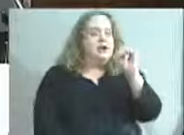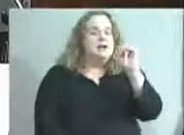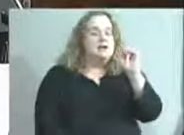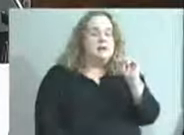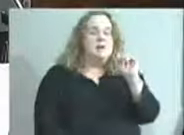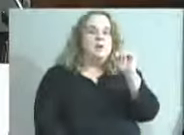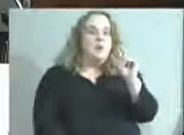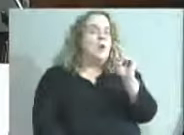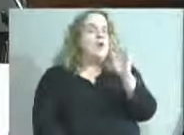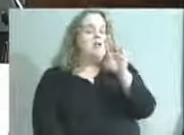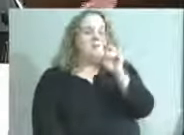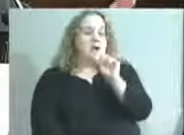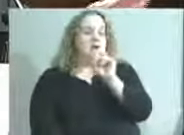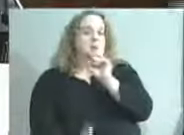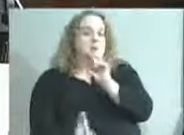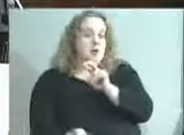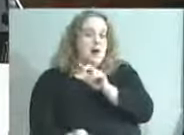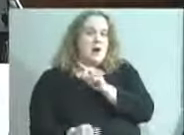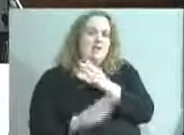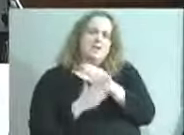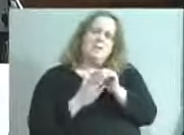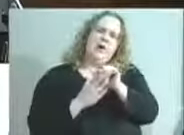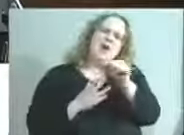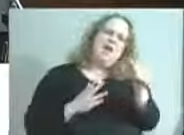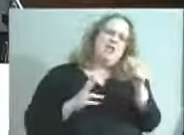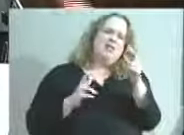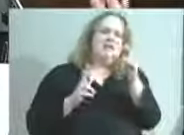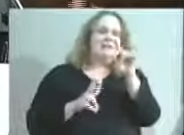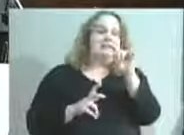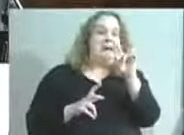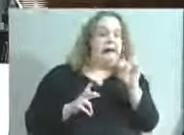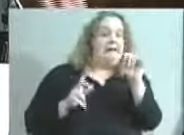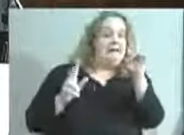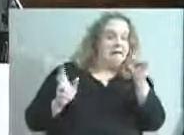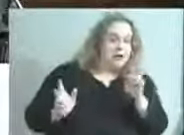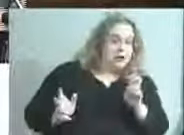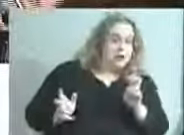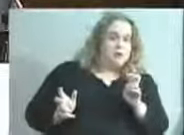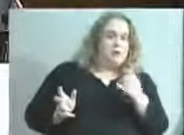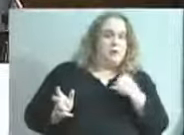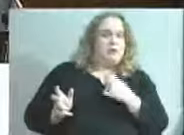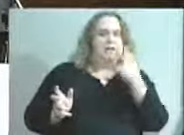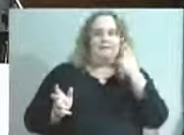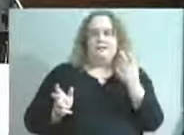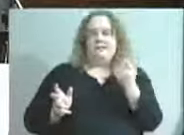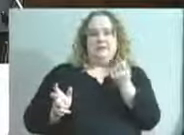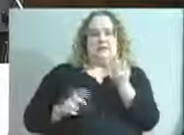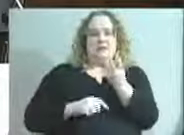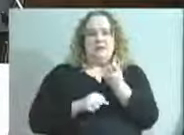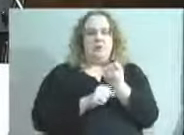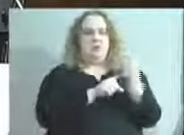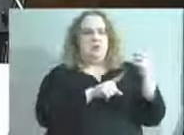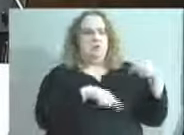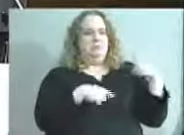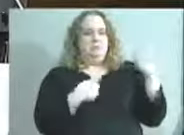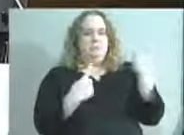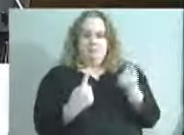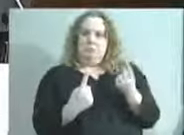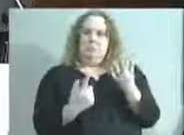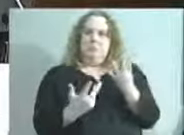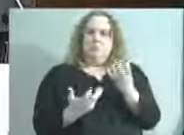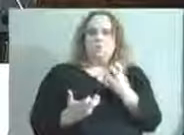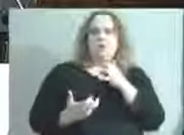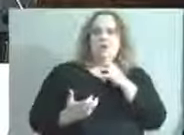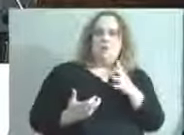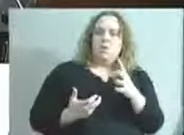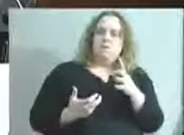within a week of each other. But it's also some other data issues that I think the board has kind of seen over the last year or so. And I just really want